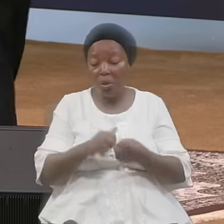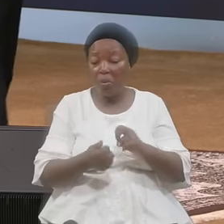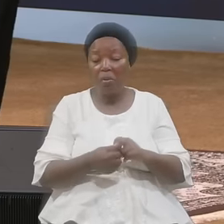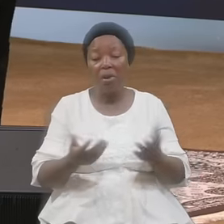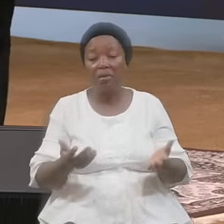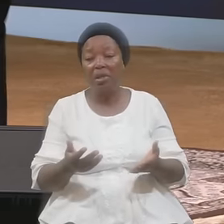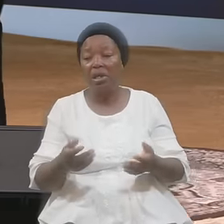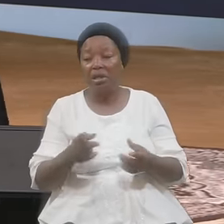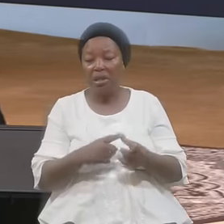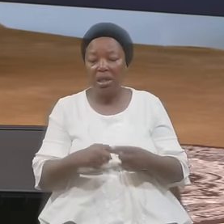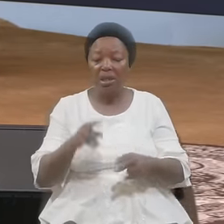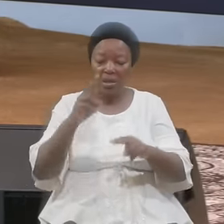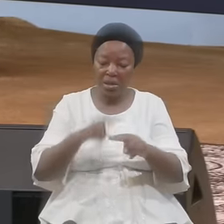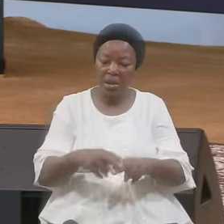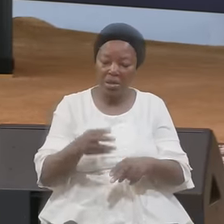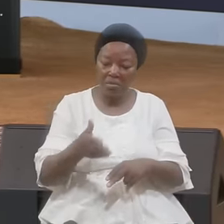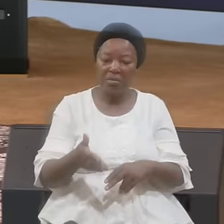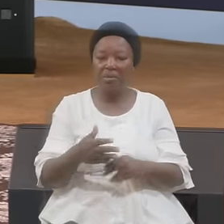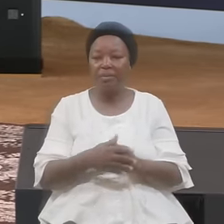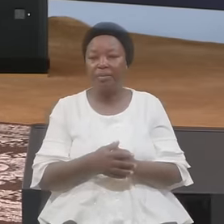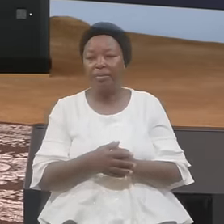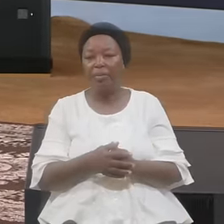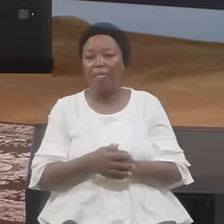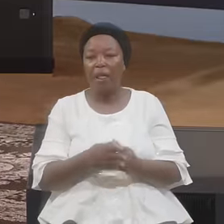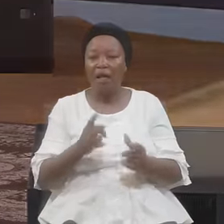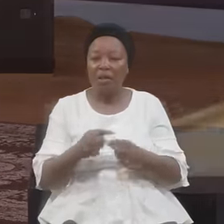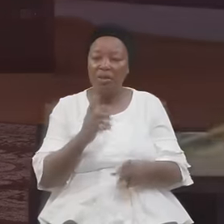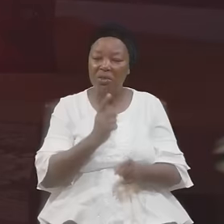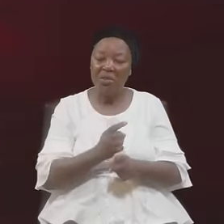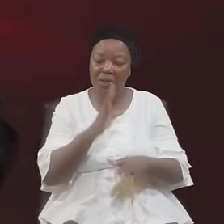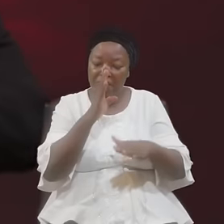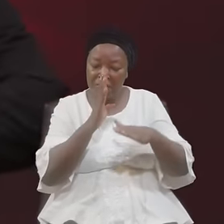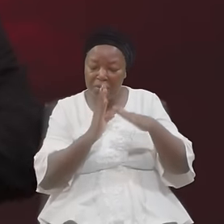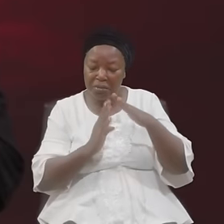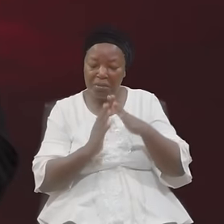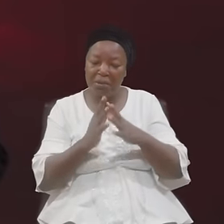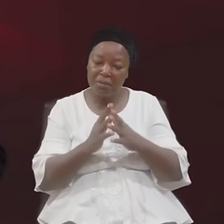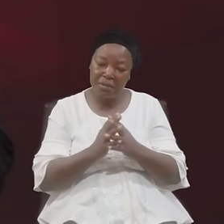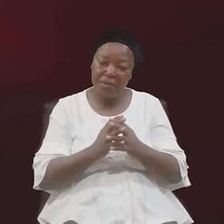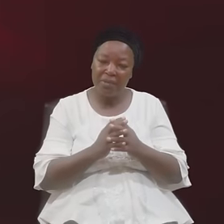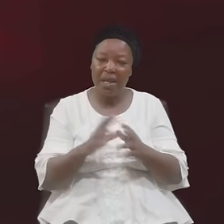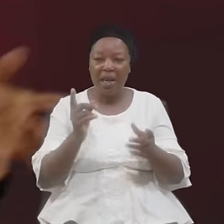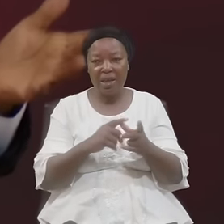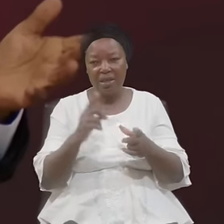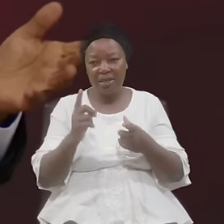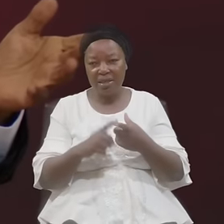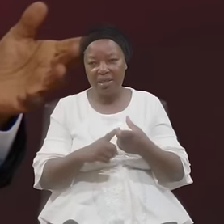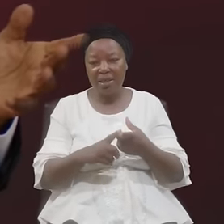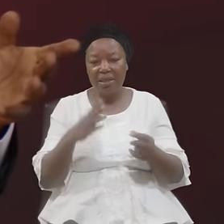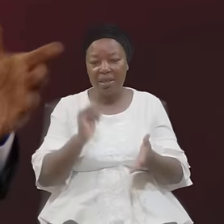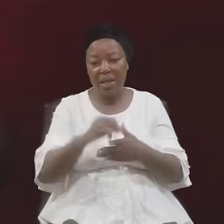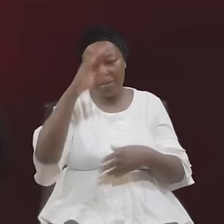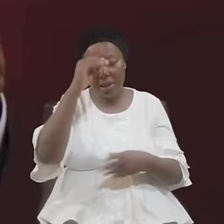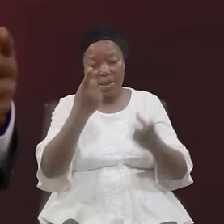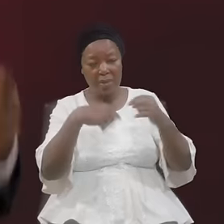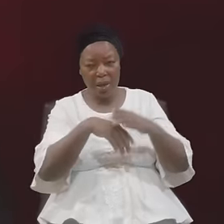Choice I Sat Down There By Side Good Evening Good Evening Sir And He Came Out